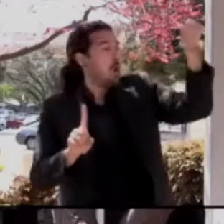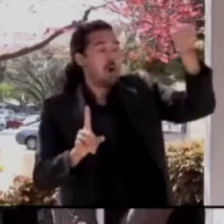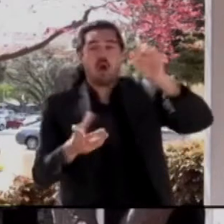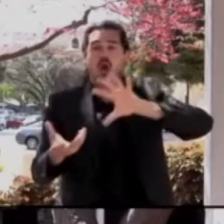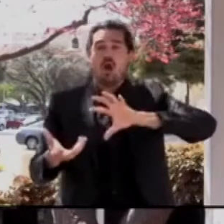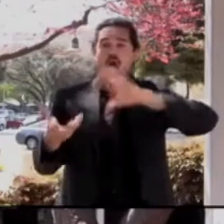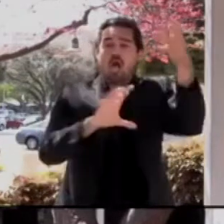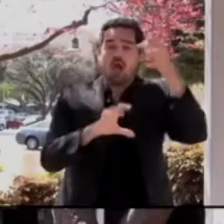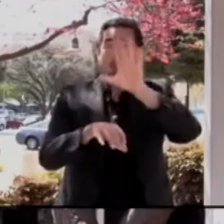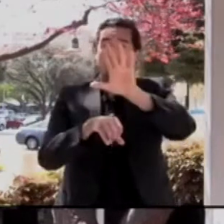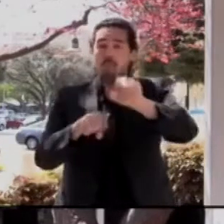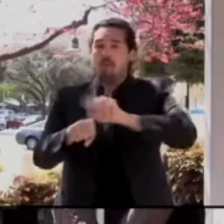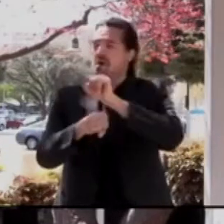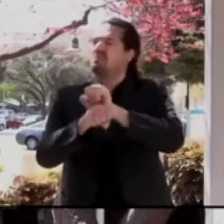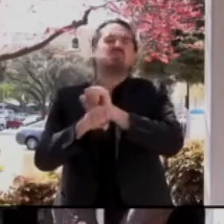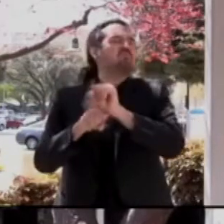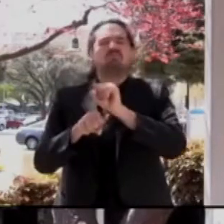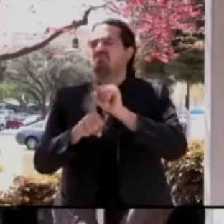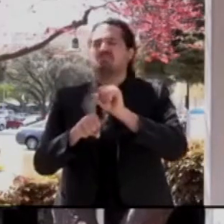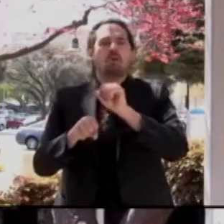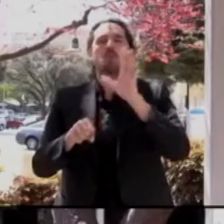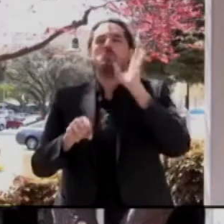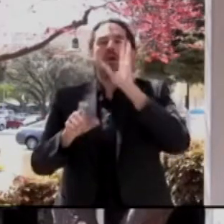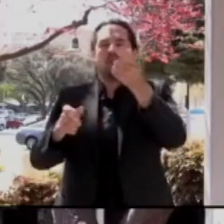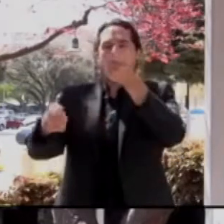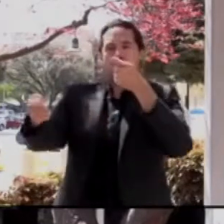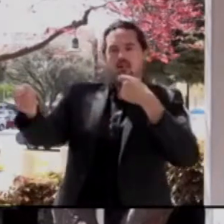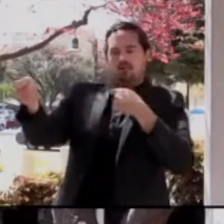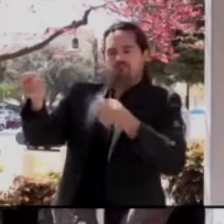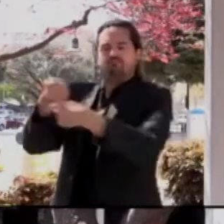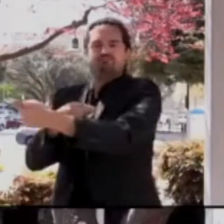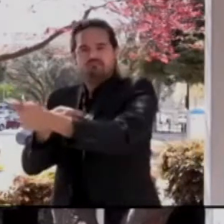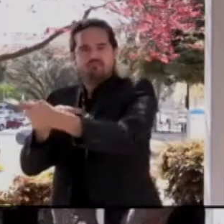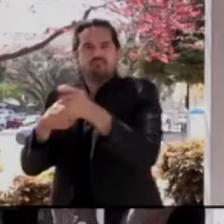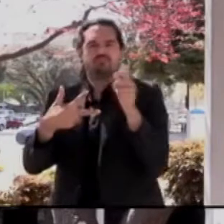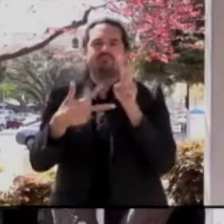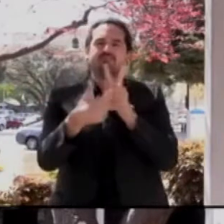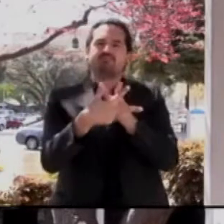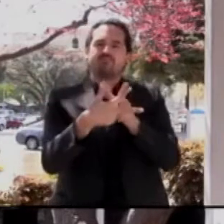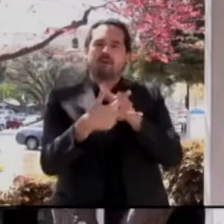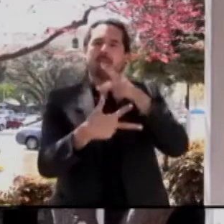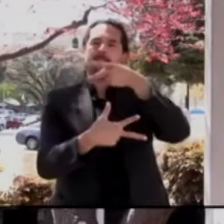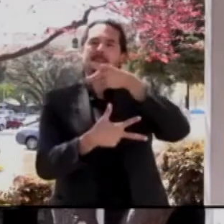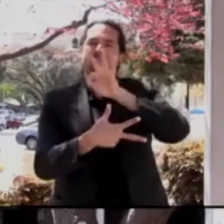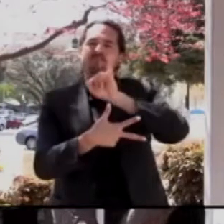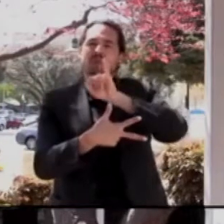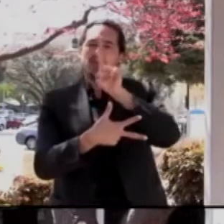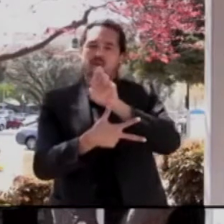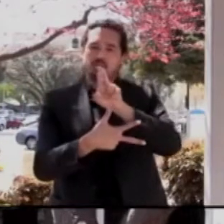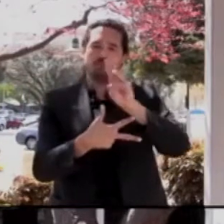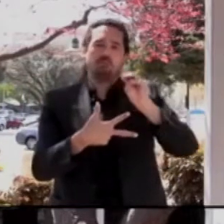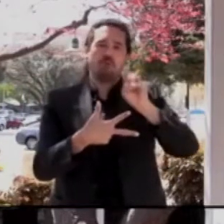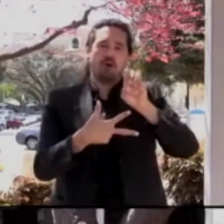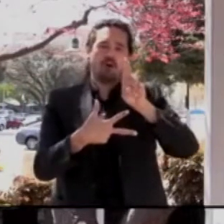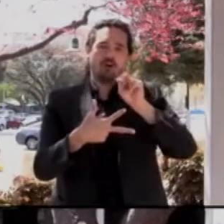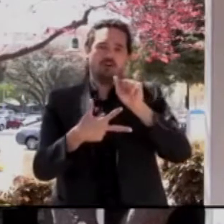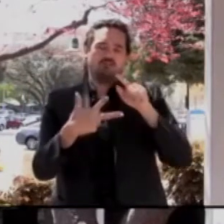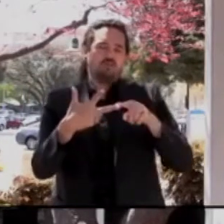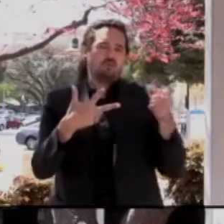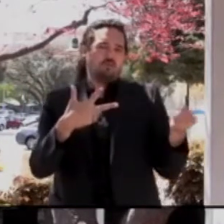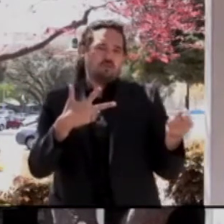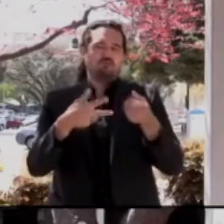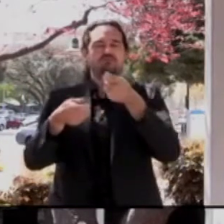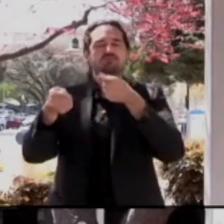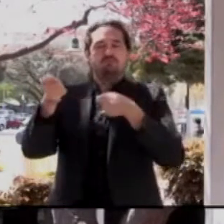other vaccines that are available, including the Pfizer and Moderna. Approximately 60,000